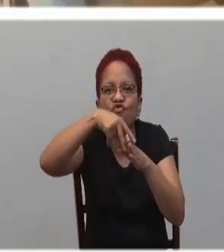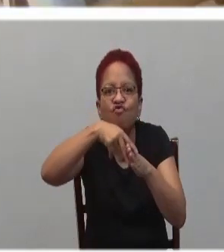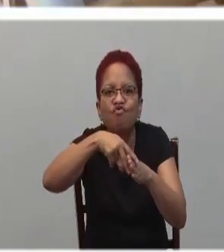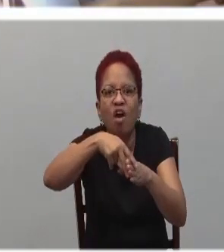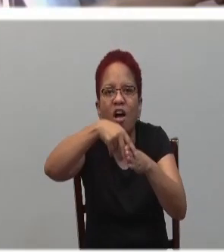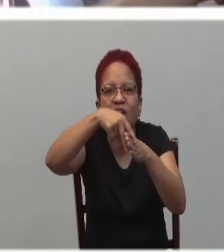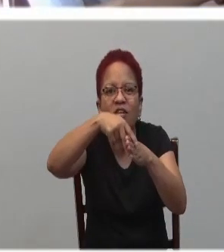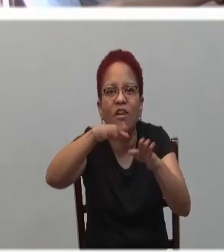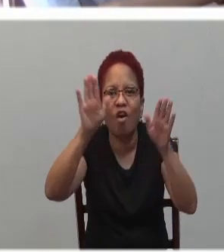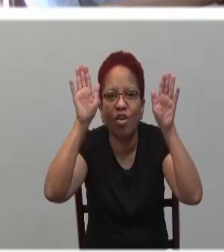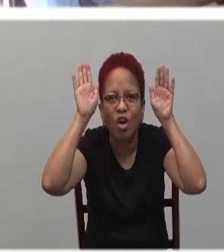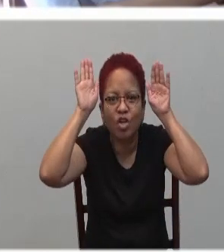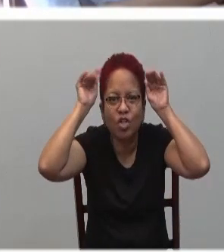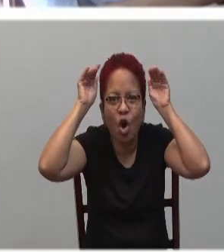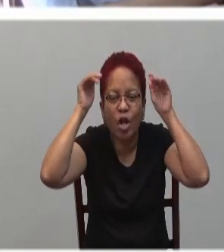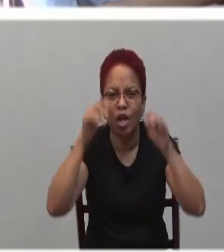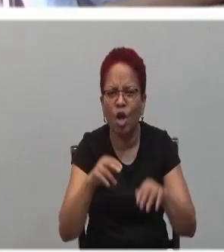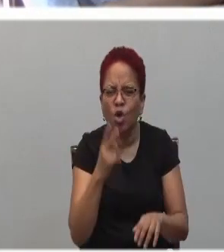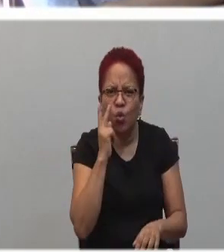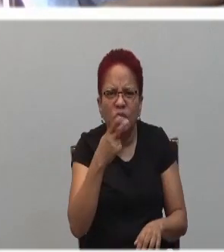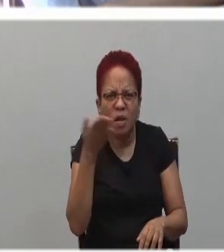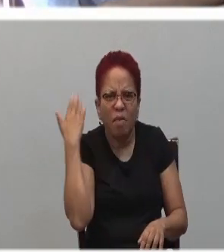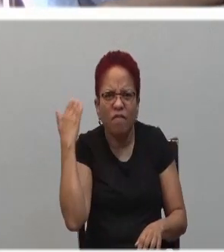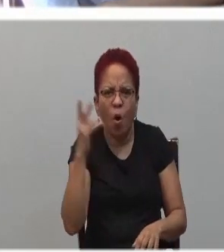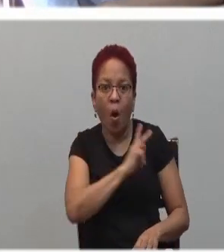of you have ever seen a king riding on a donkey?